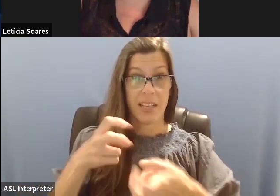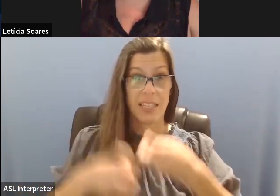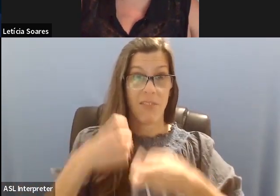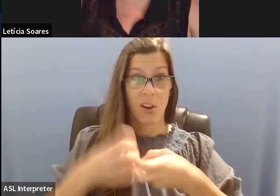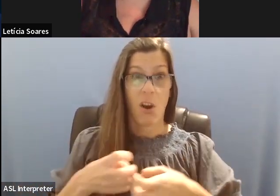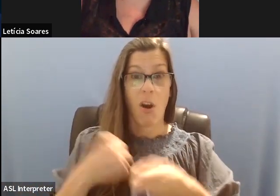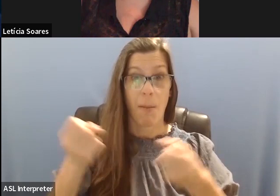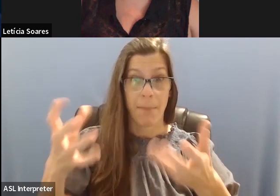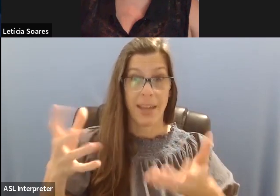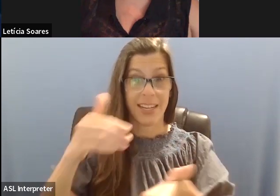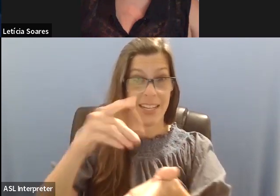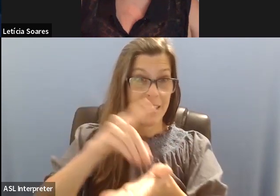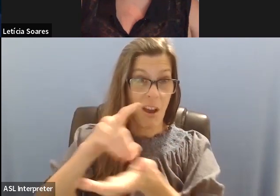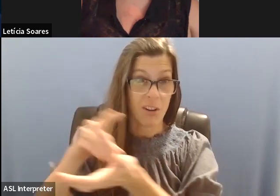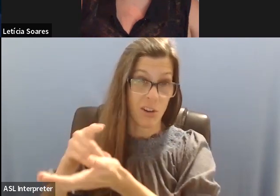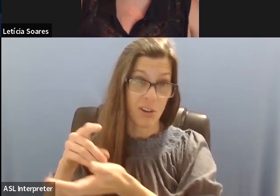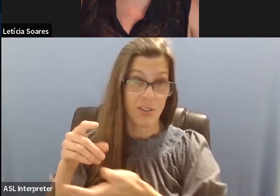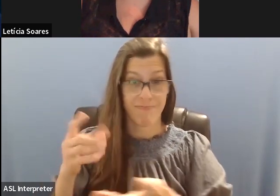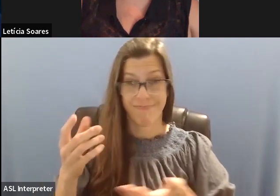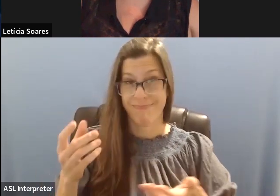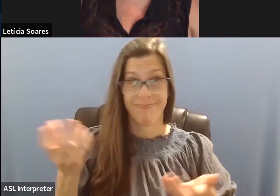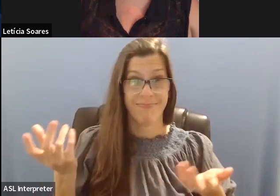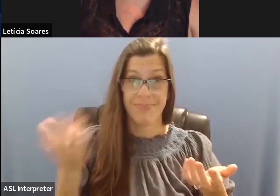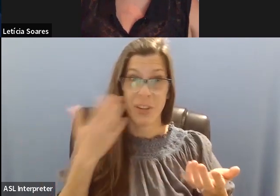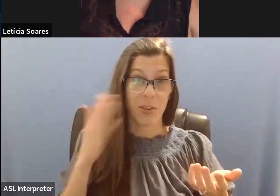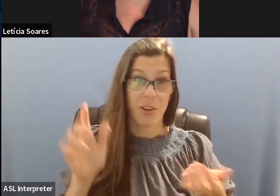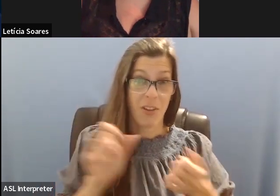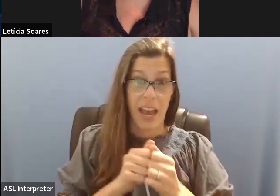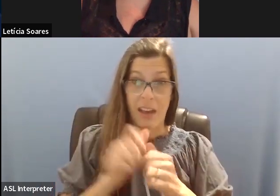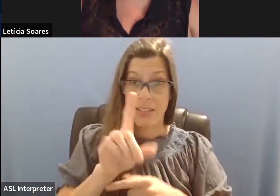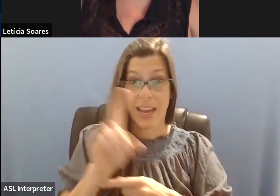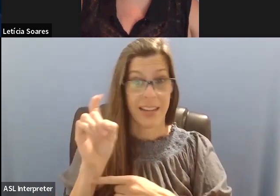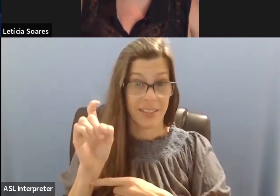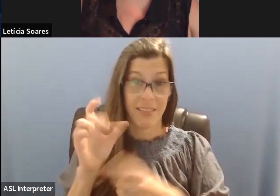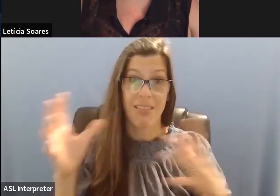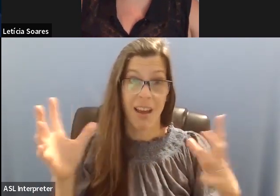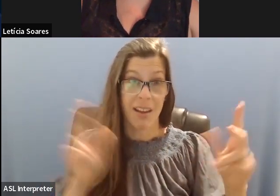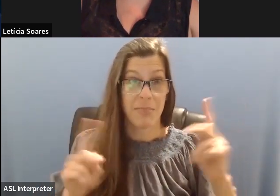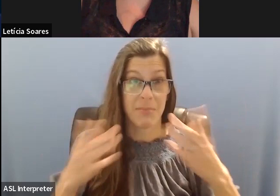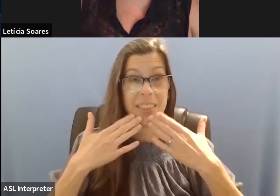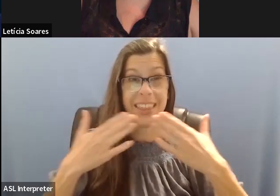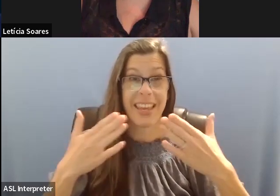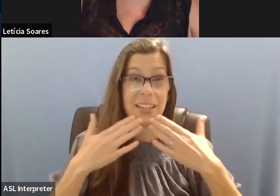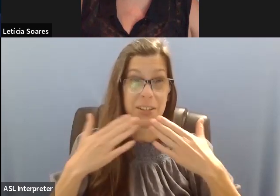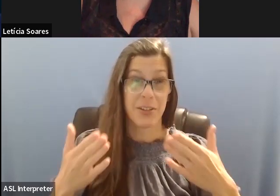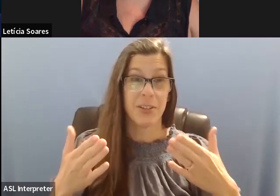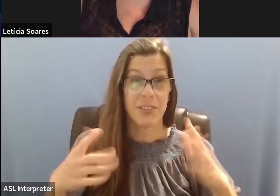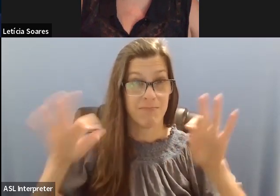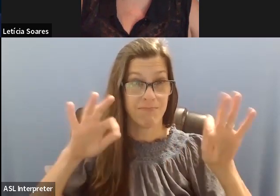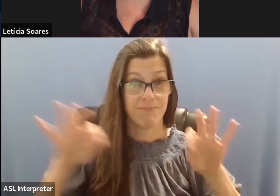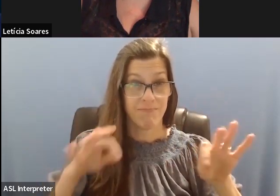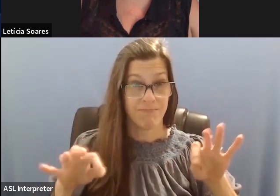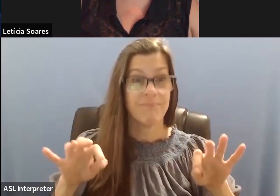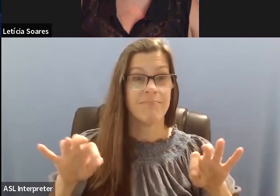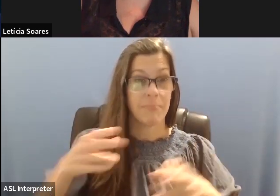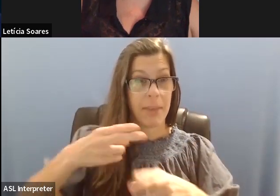lot of healthcare providers to diagnose. And so there was a lot of gratitude in the chat for just speaking about that particular